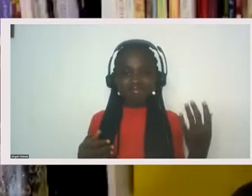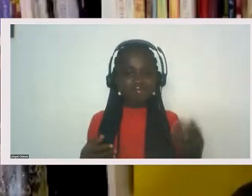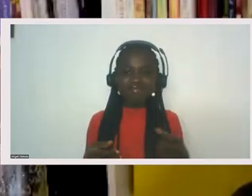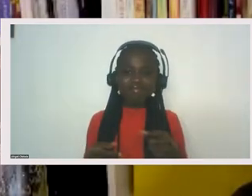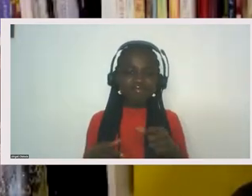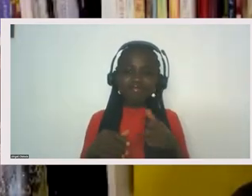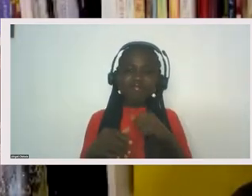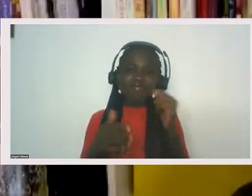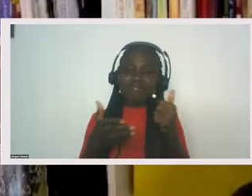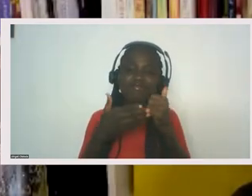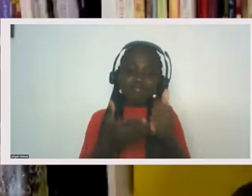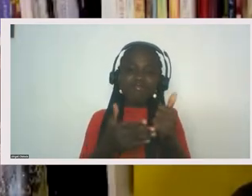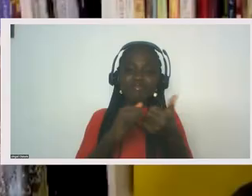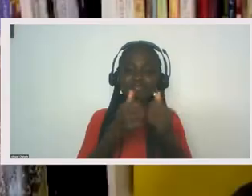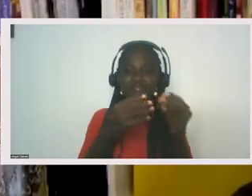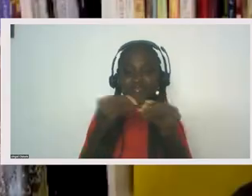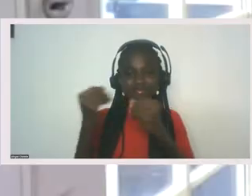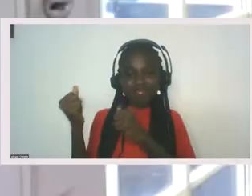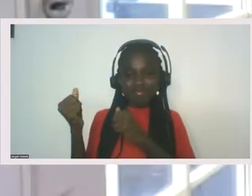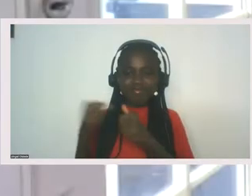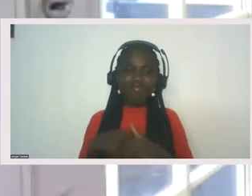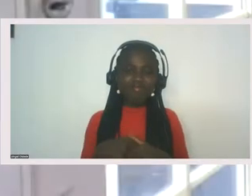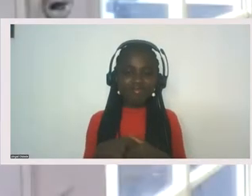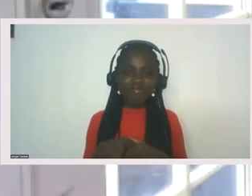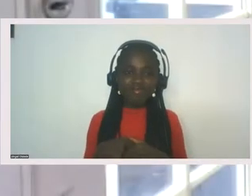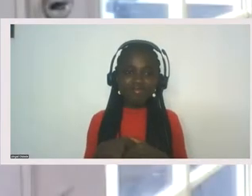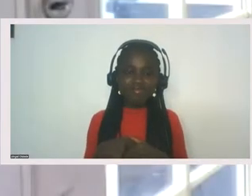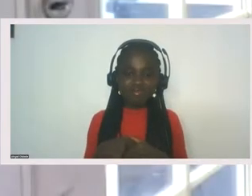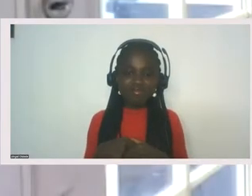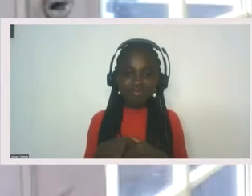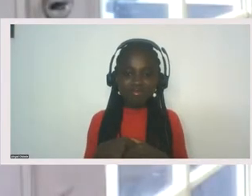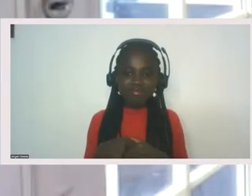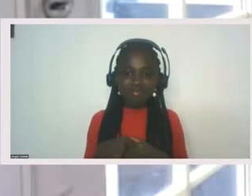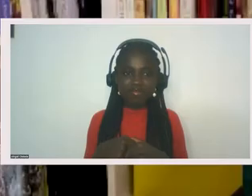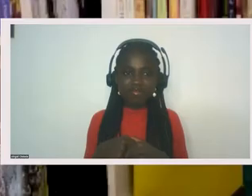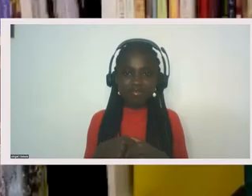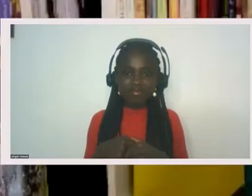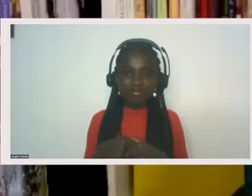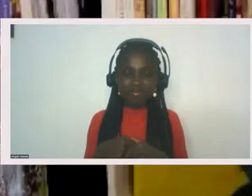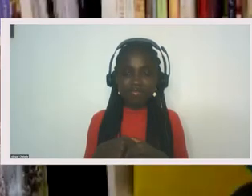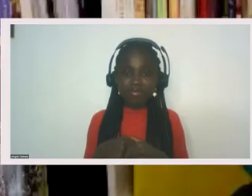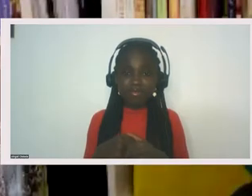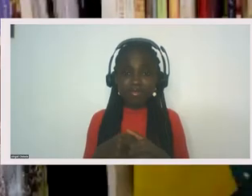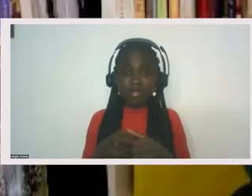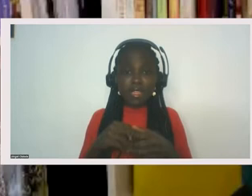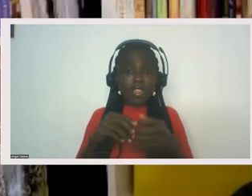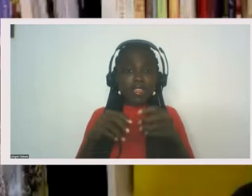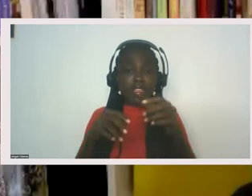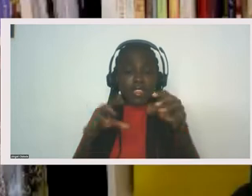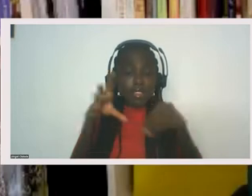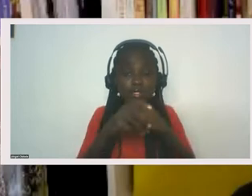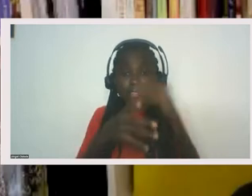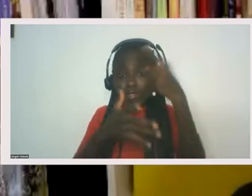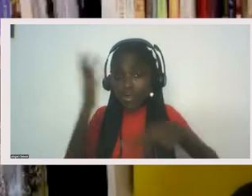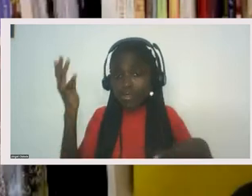and trends are a thing. It's the substance of actually internalizing and, and dealing with